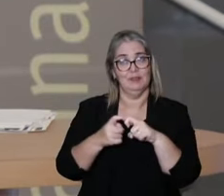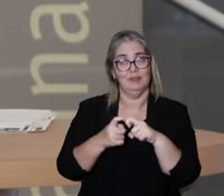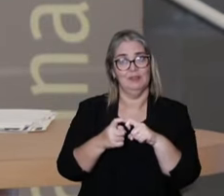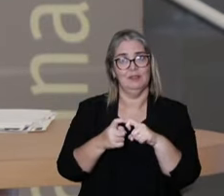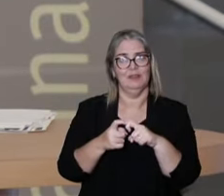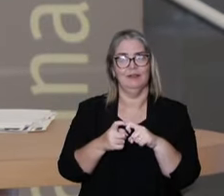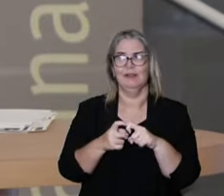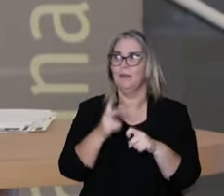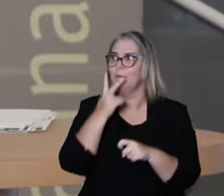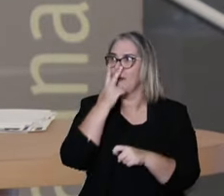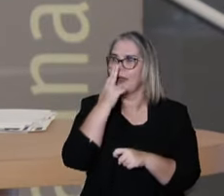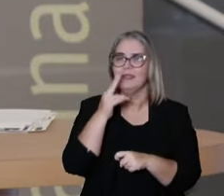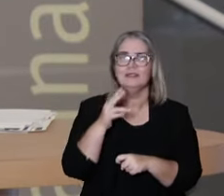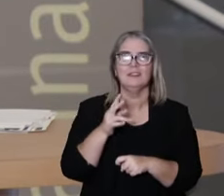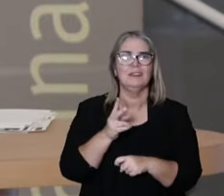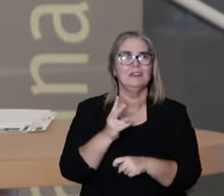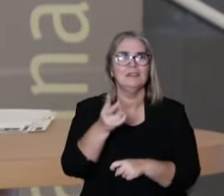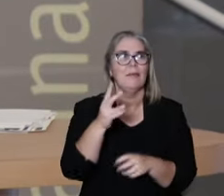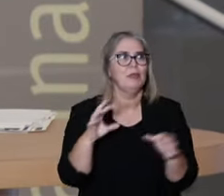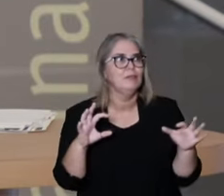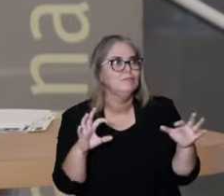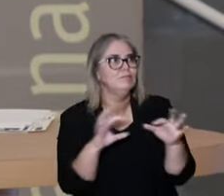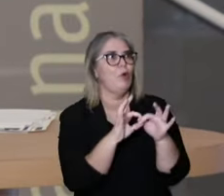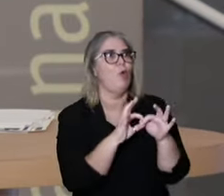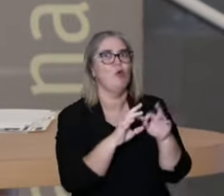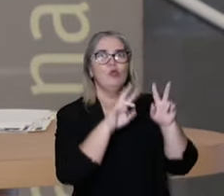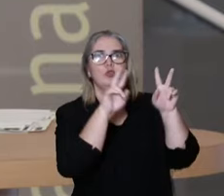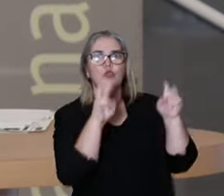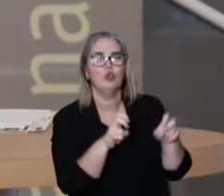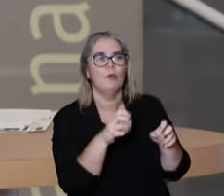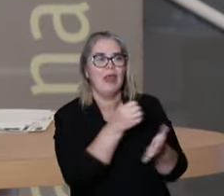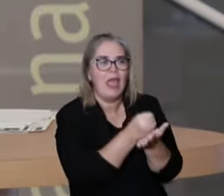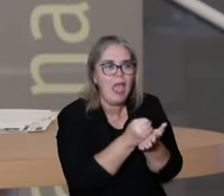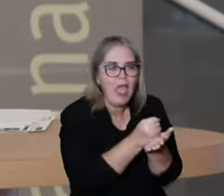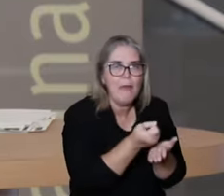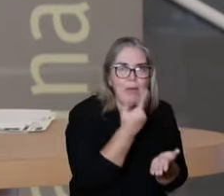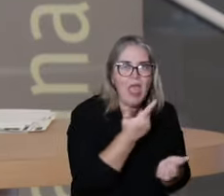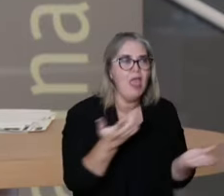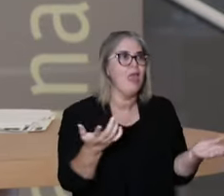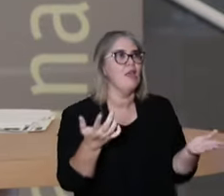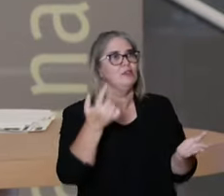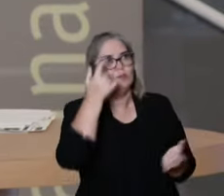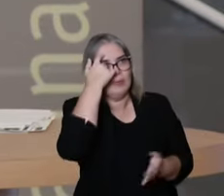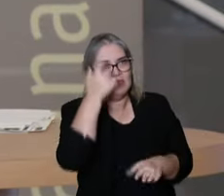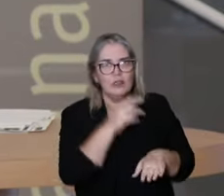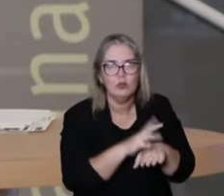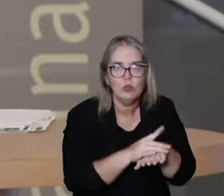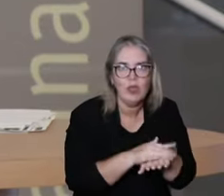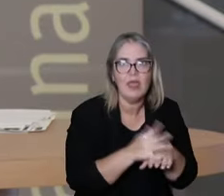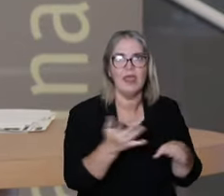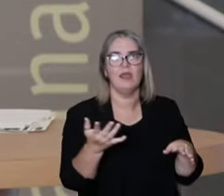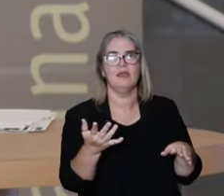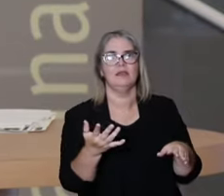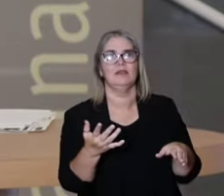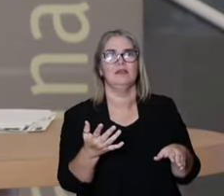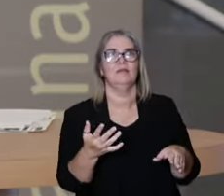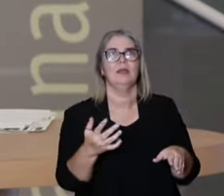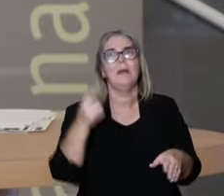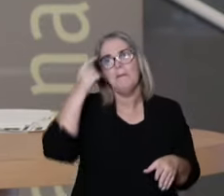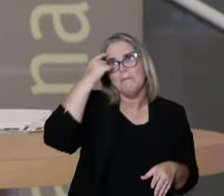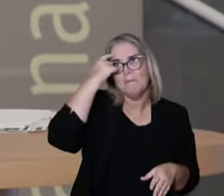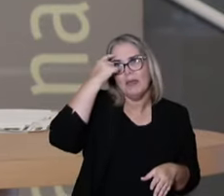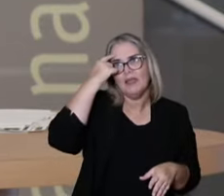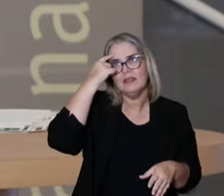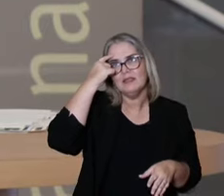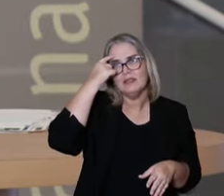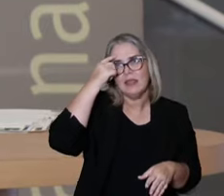That's connected to some type of mechanism of a more Cartesian idea. This idea of